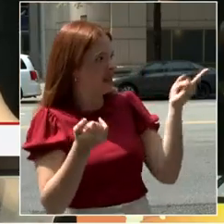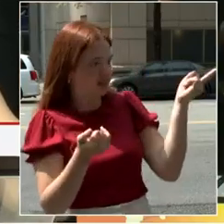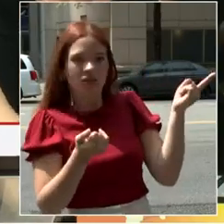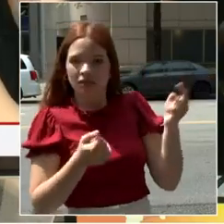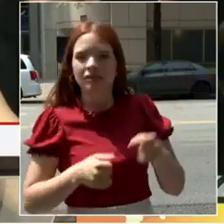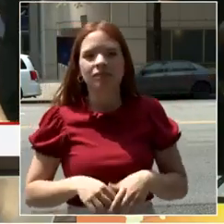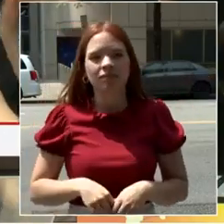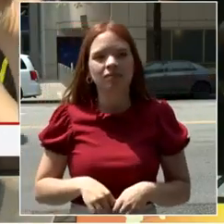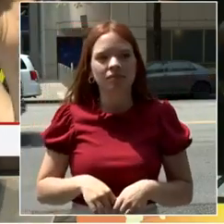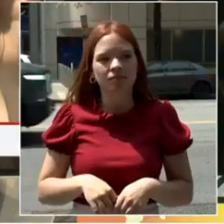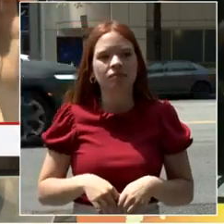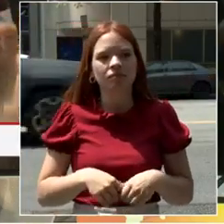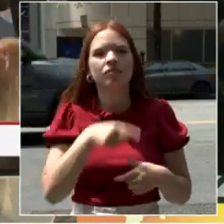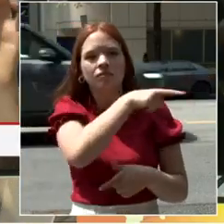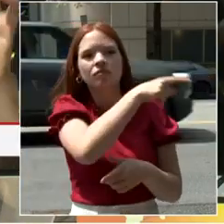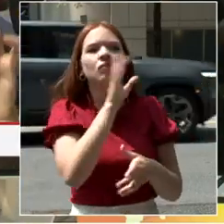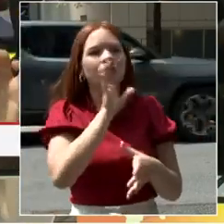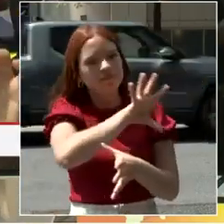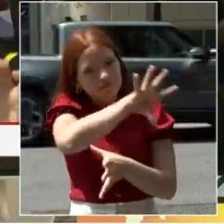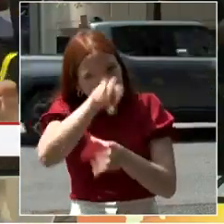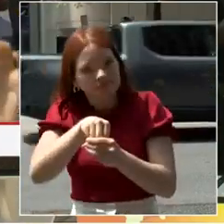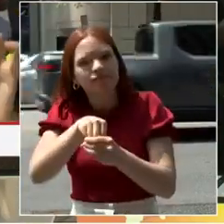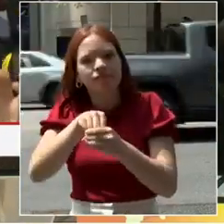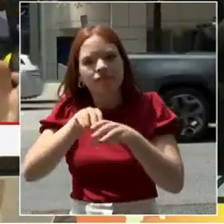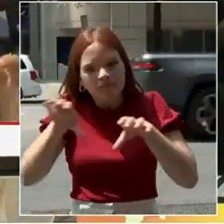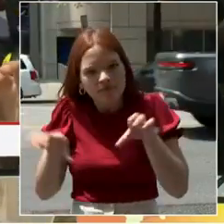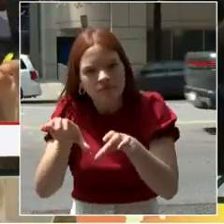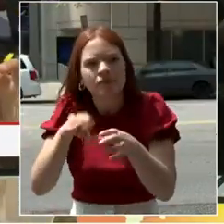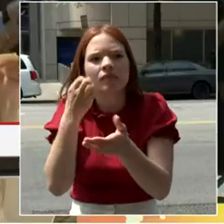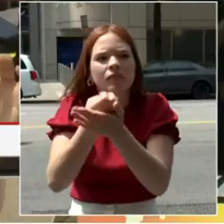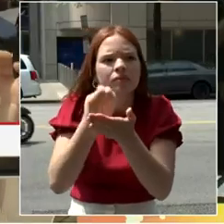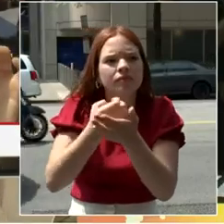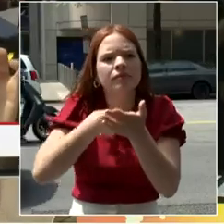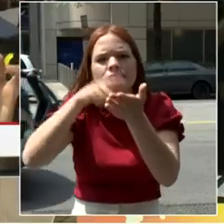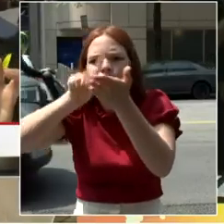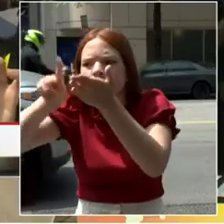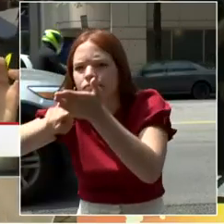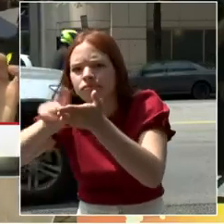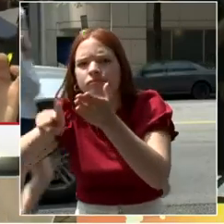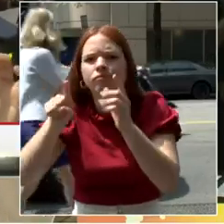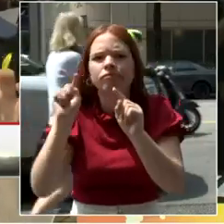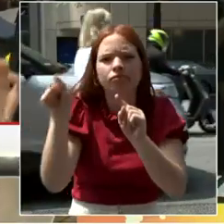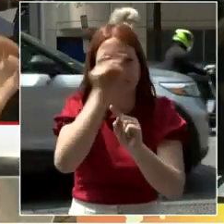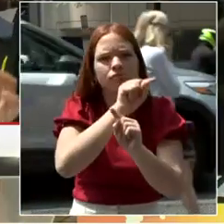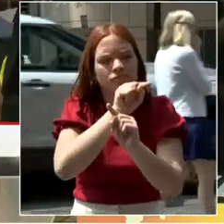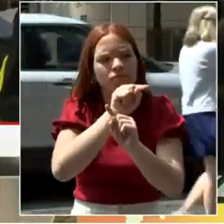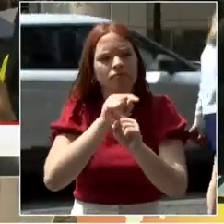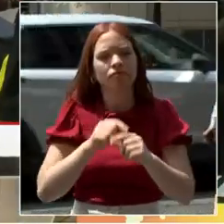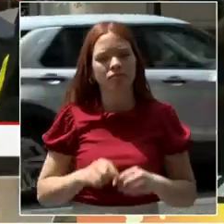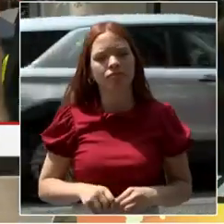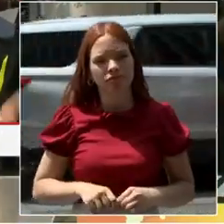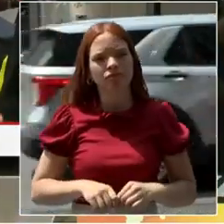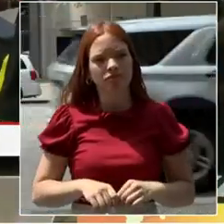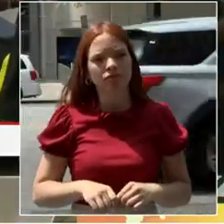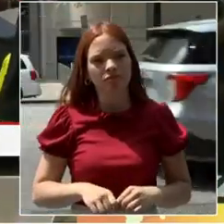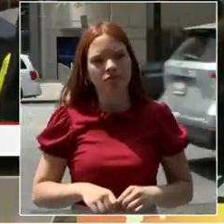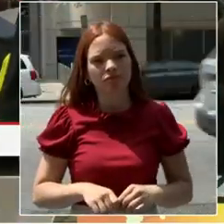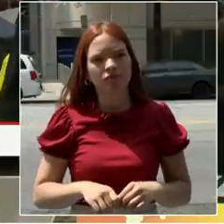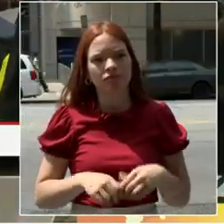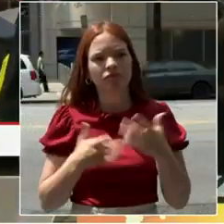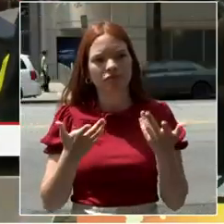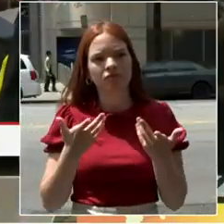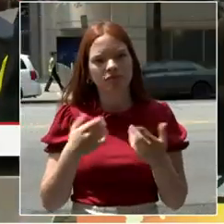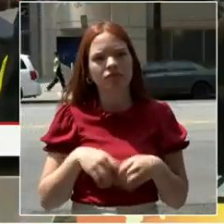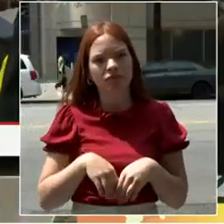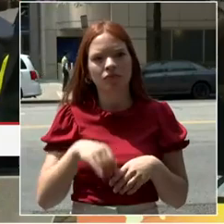So to take us back to the